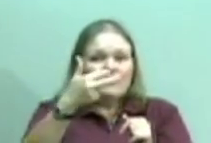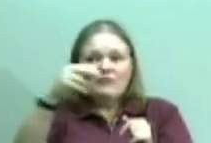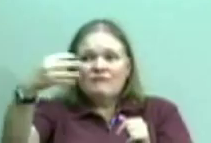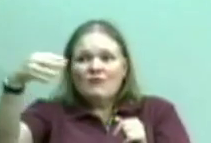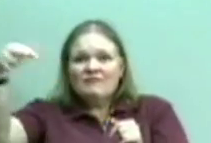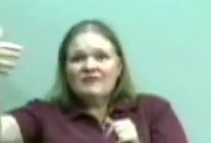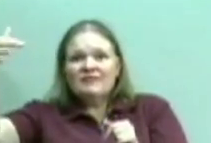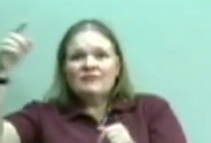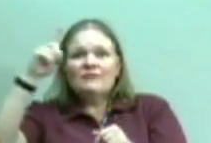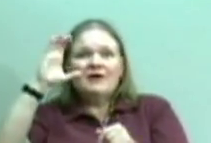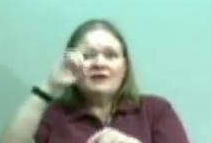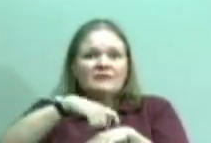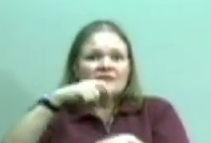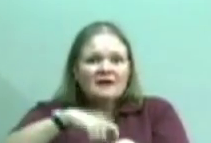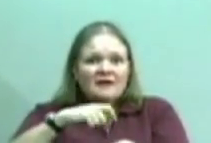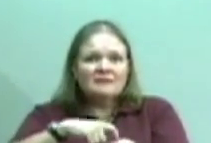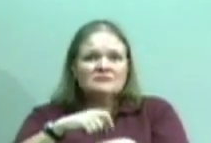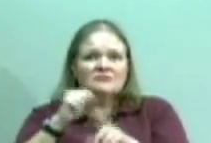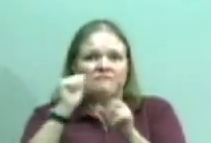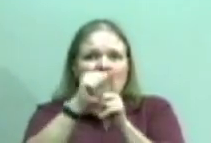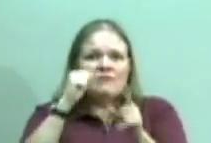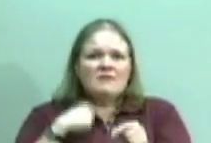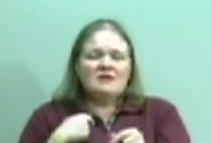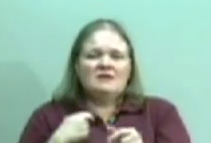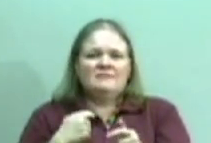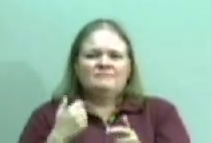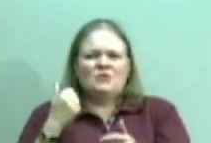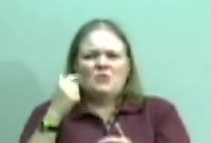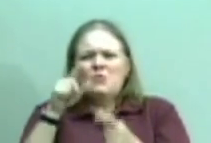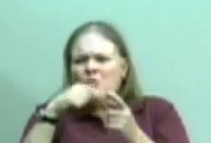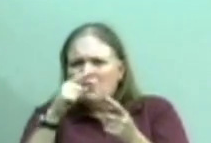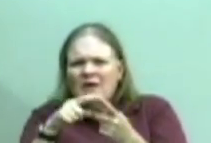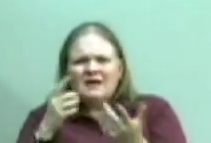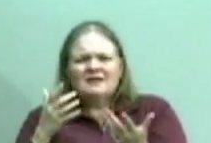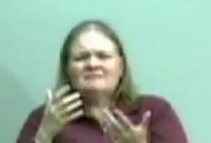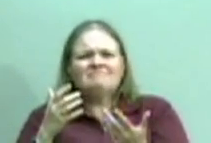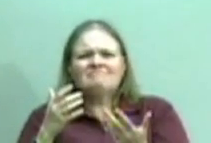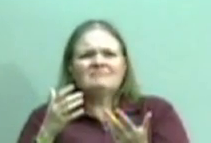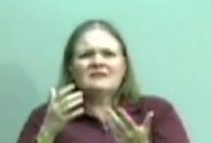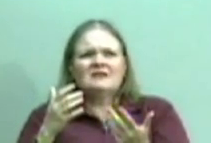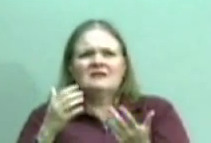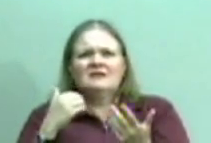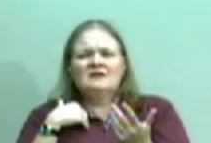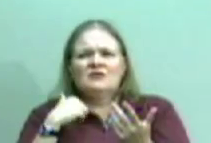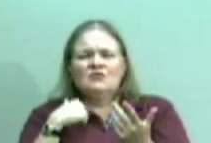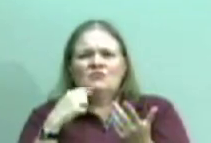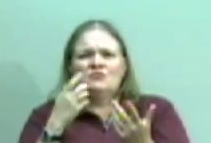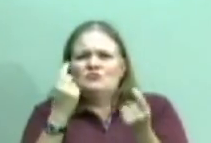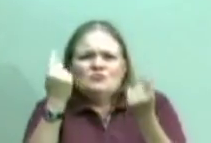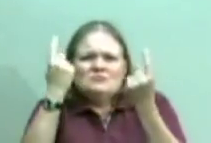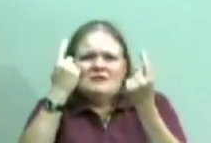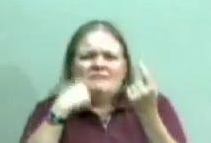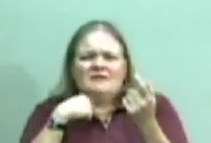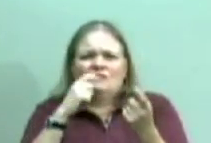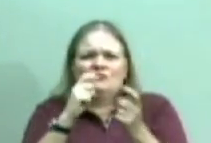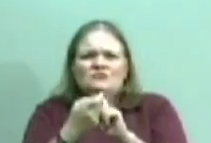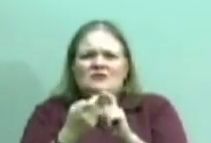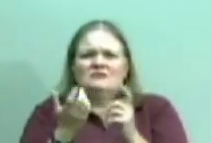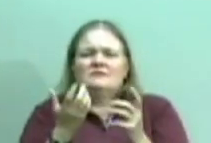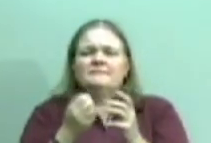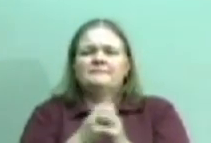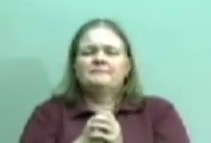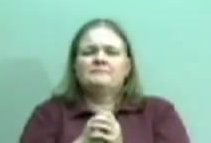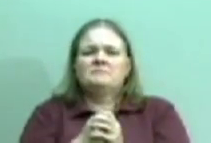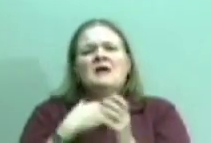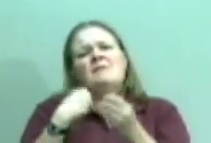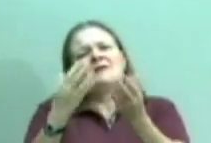times? At what point do you take things to the next level? I'm going to give you three examples of